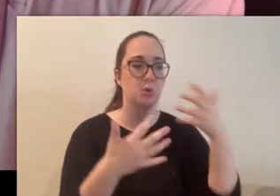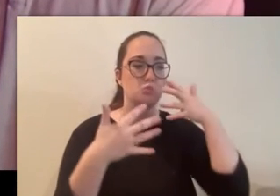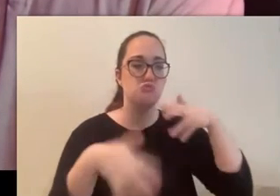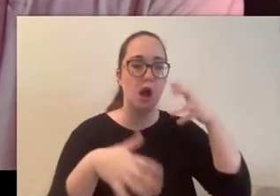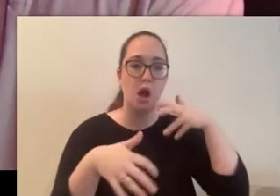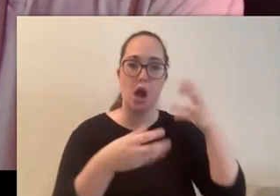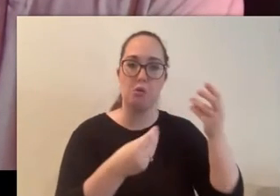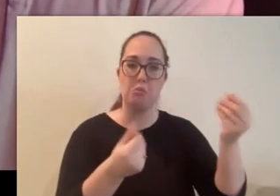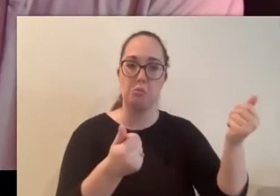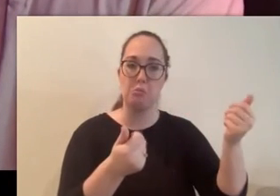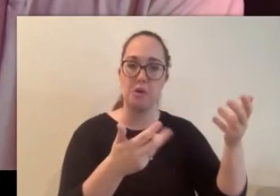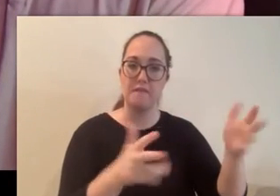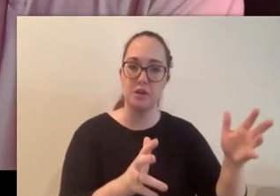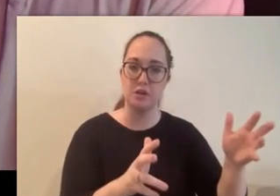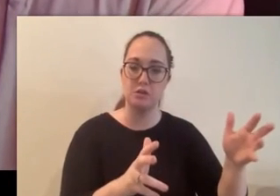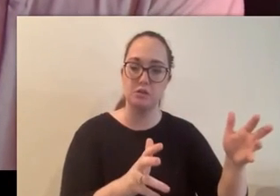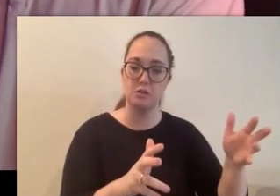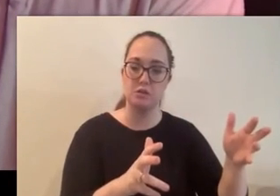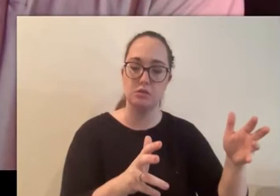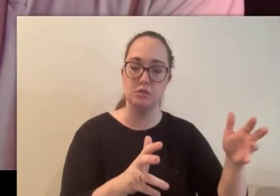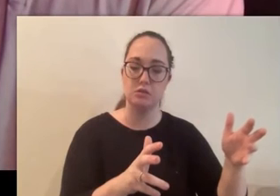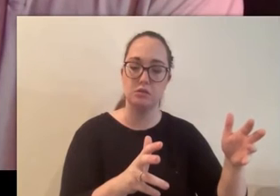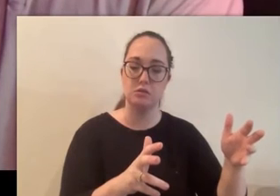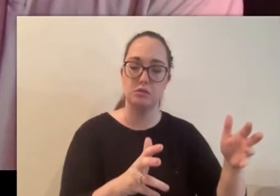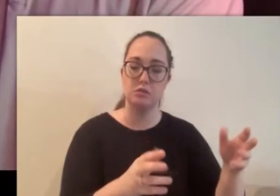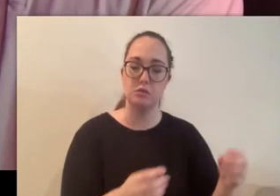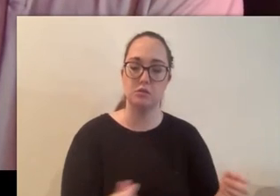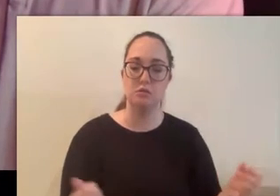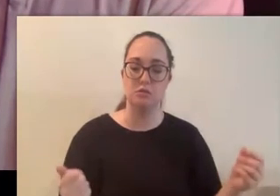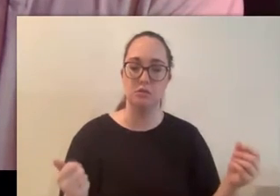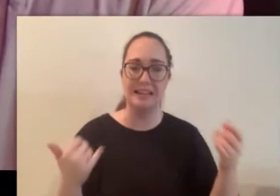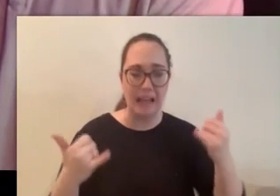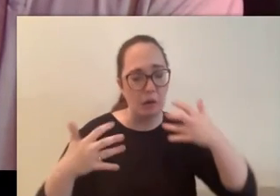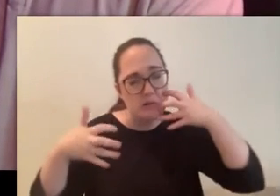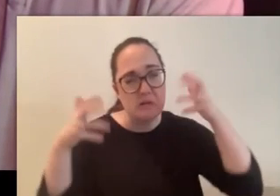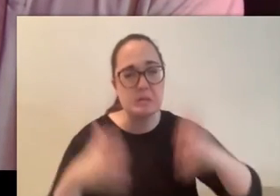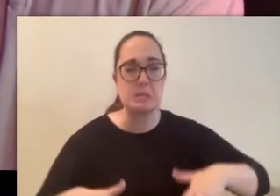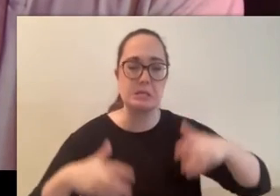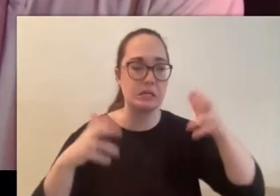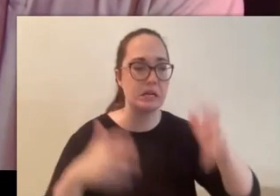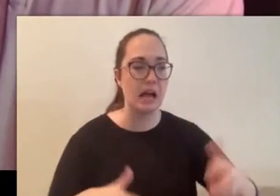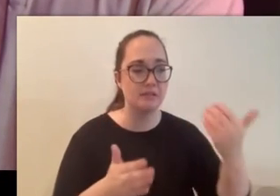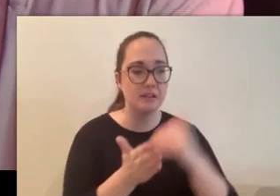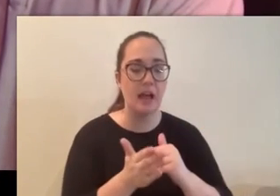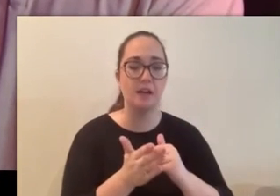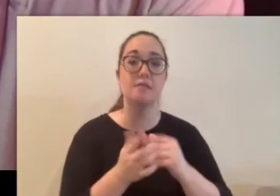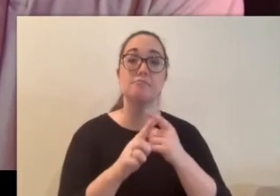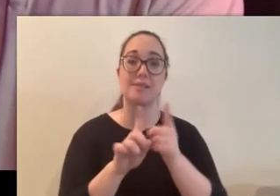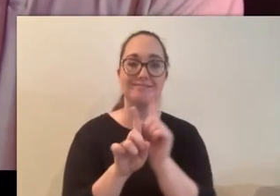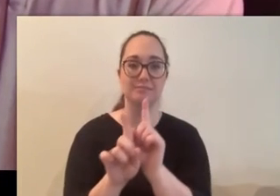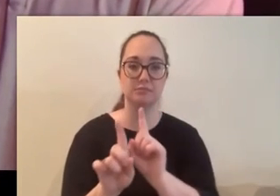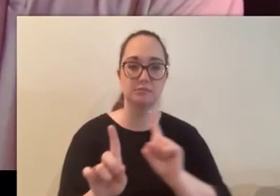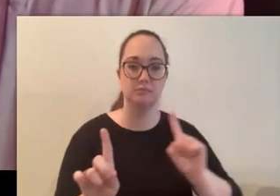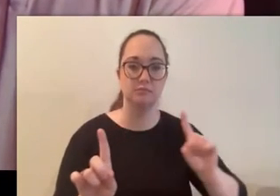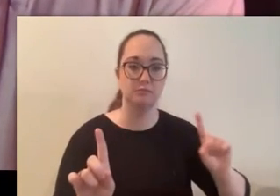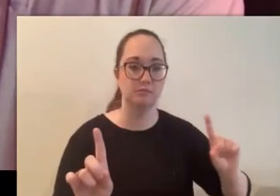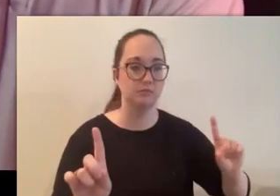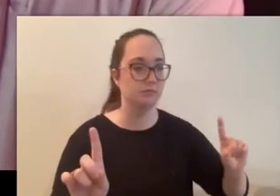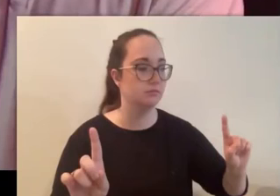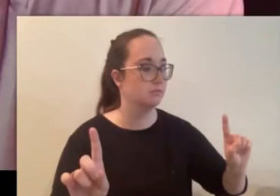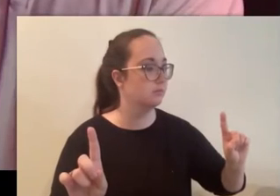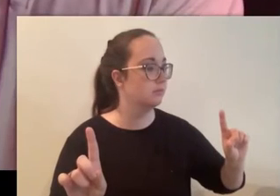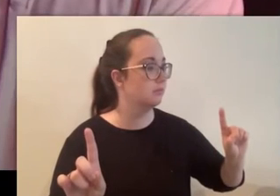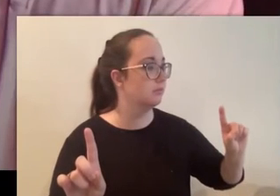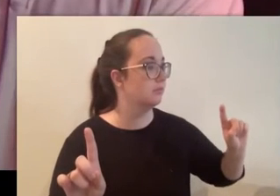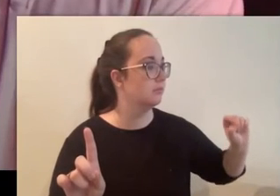and then i could hear it starting again but this time it was moving away going back down towards or